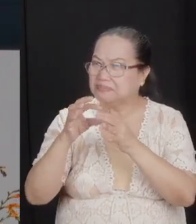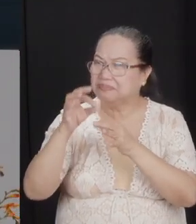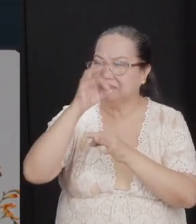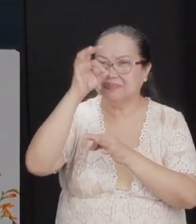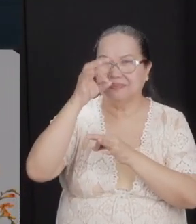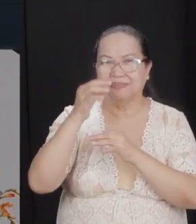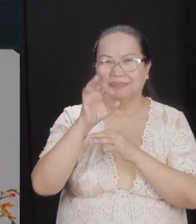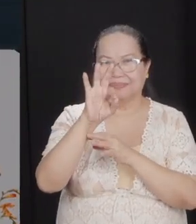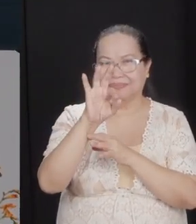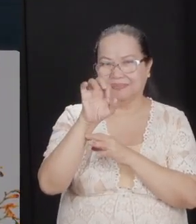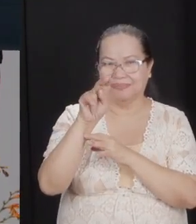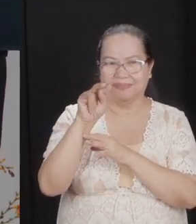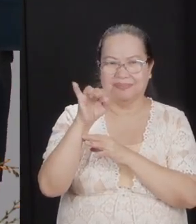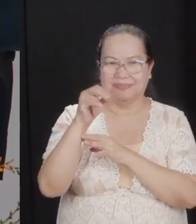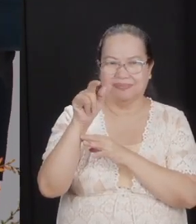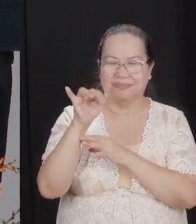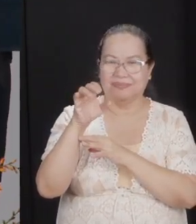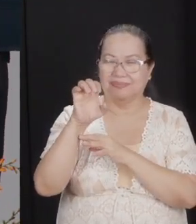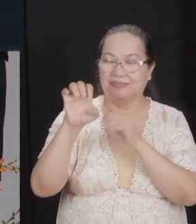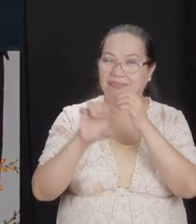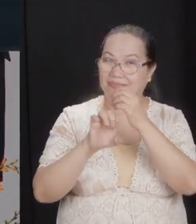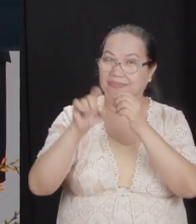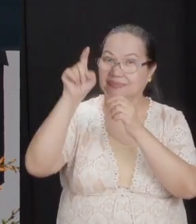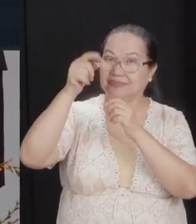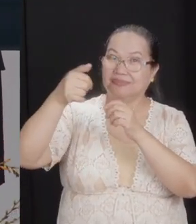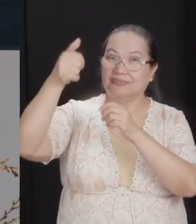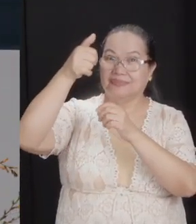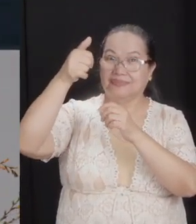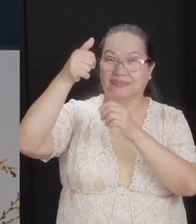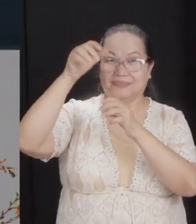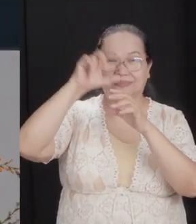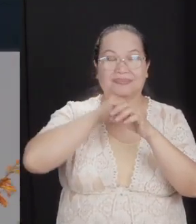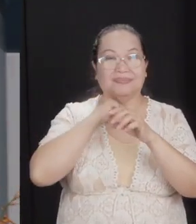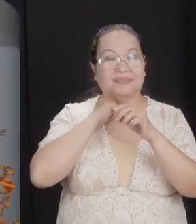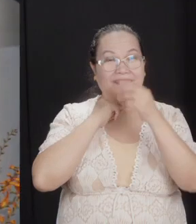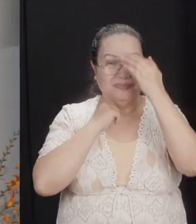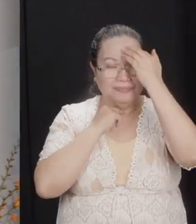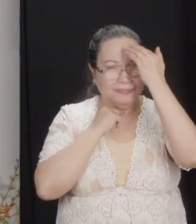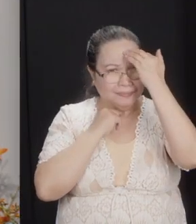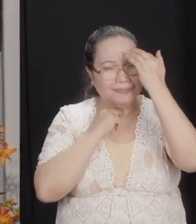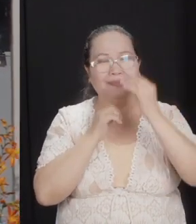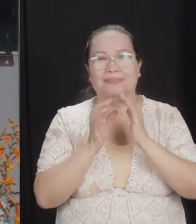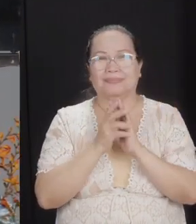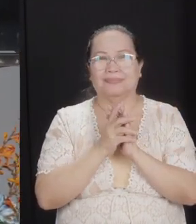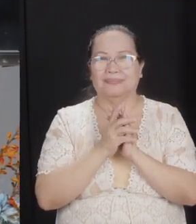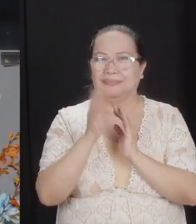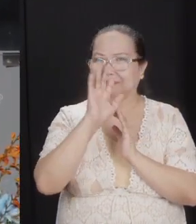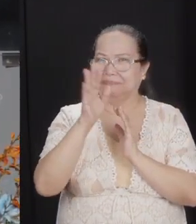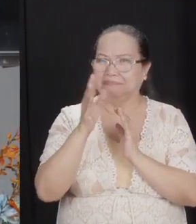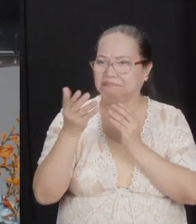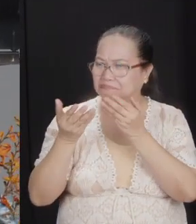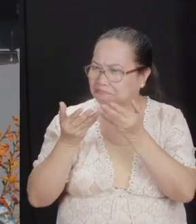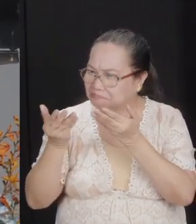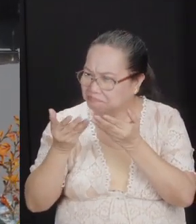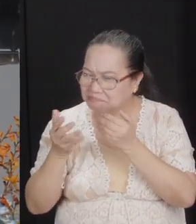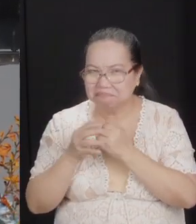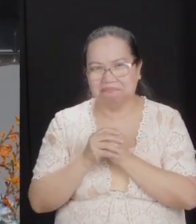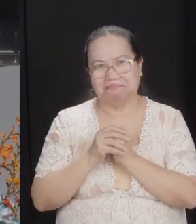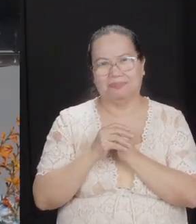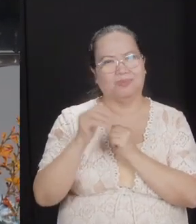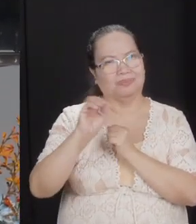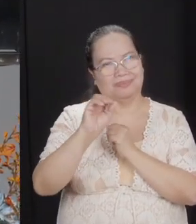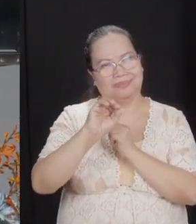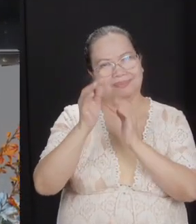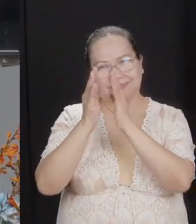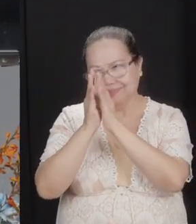Phinehas was the son of Eleazar the high priest. Phinehas should have known they never consulted him or Eleazar the